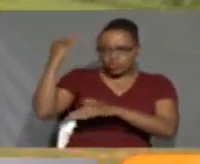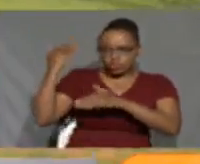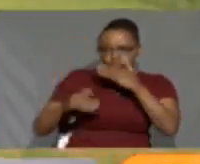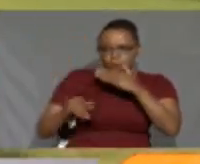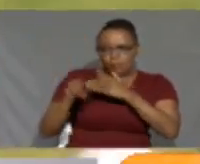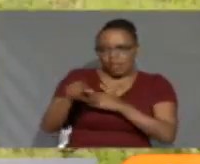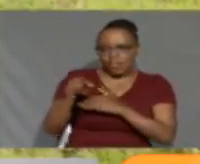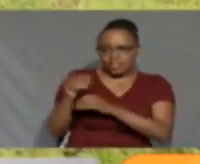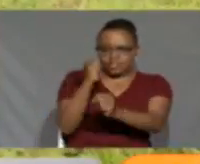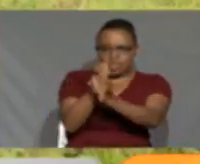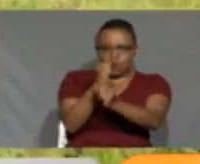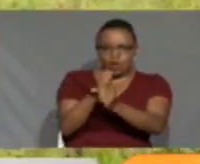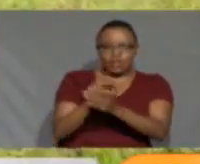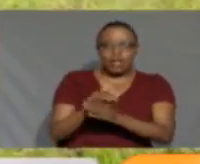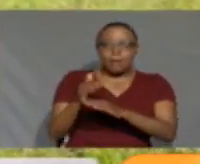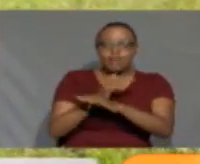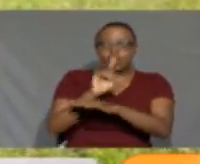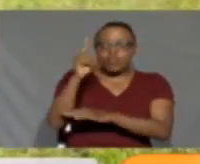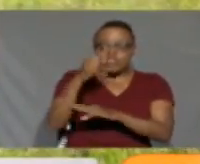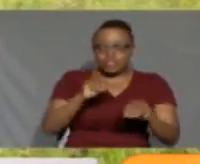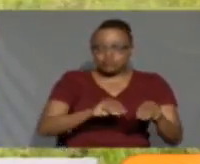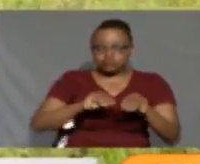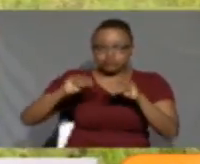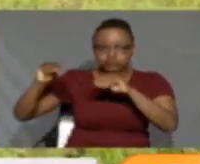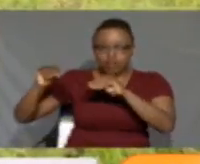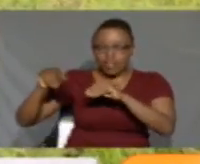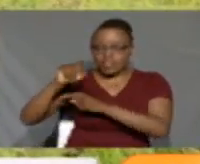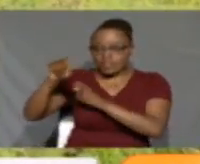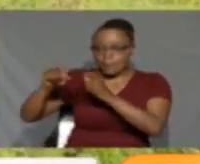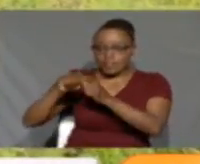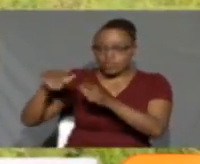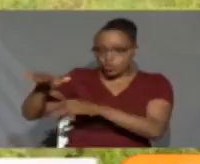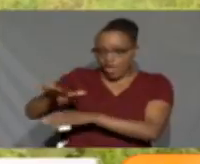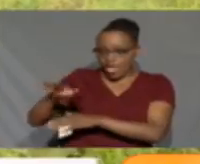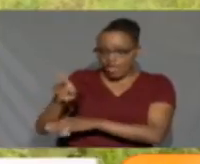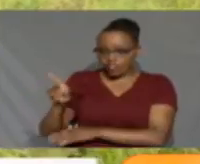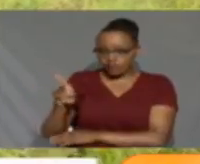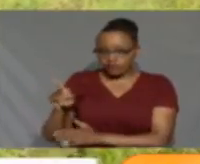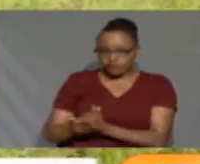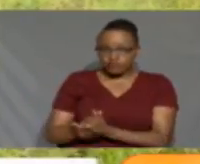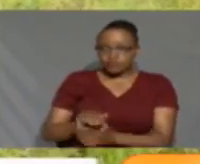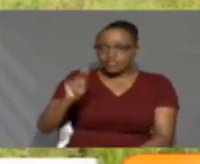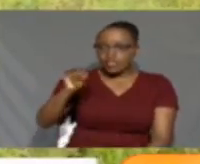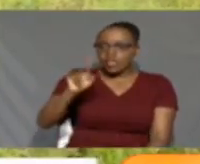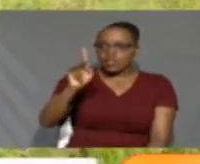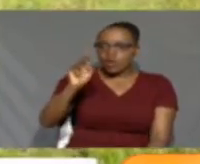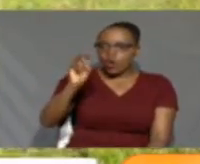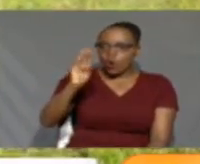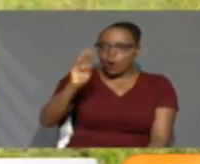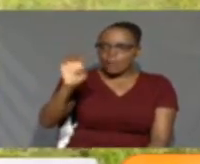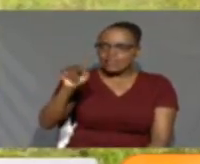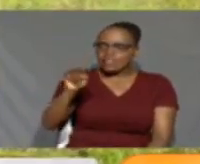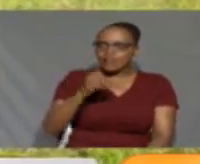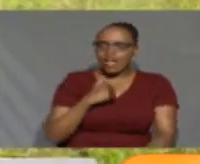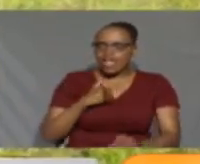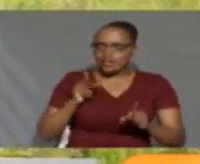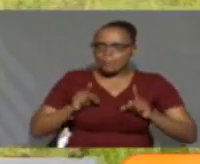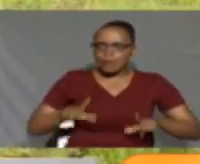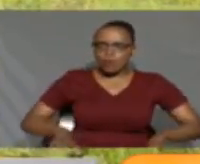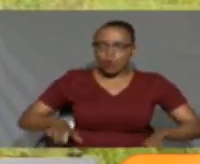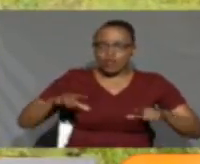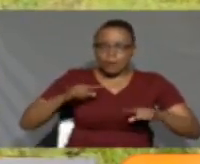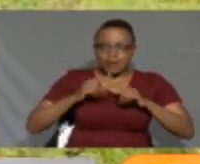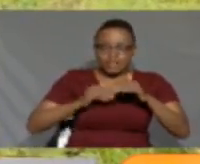the exercise. Before the first phase of evictions, this particular section of the incumbent section had human settlement.